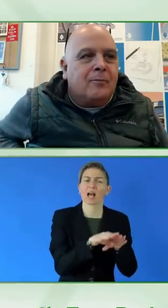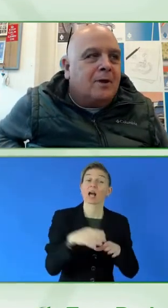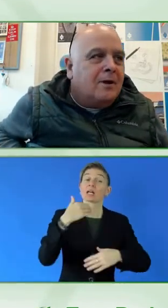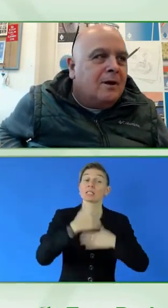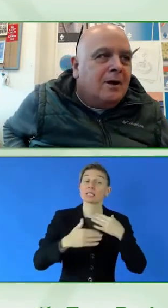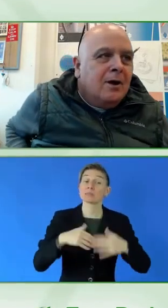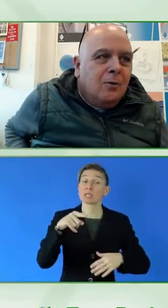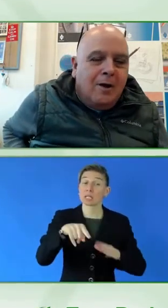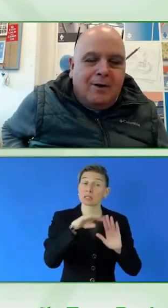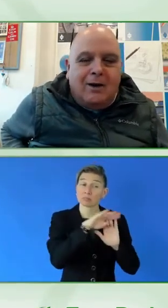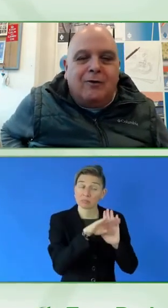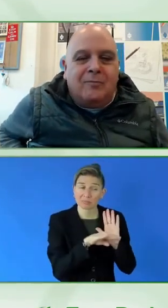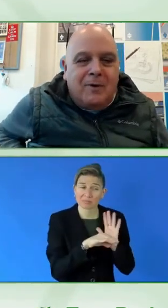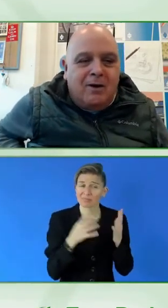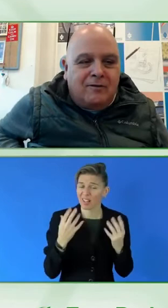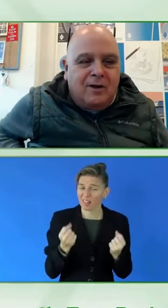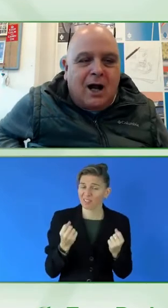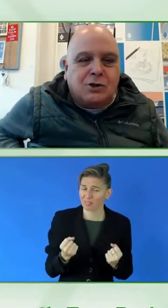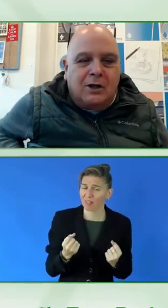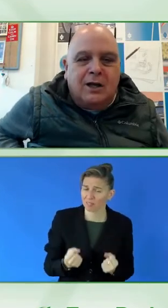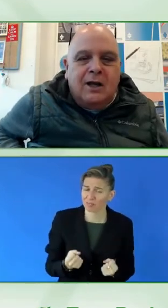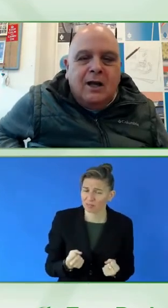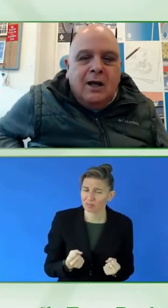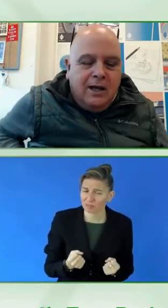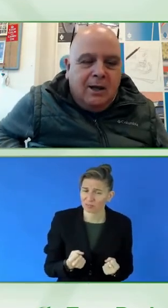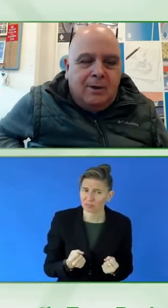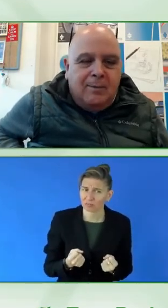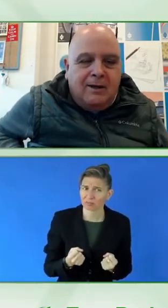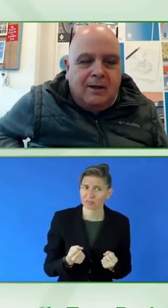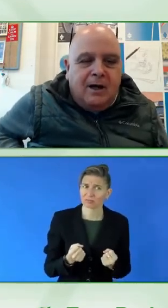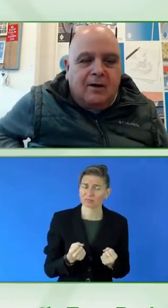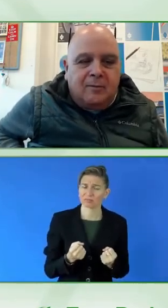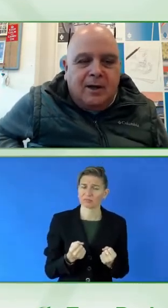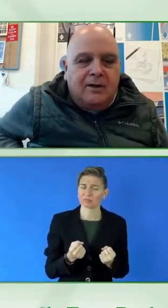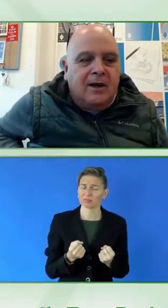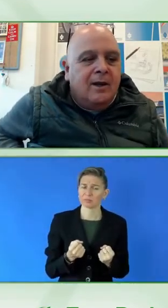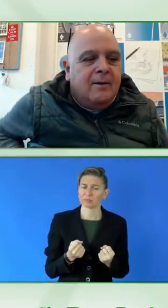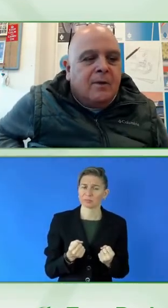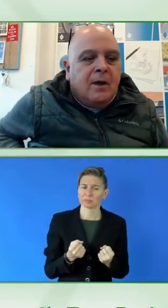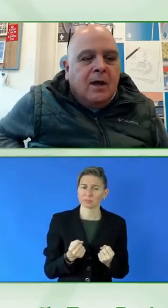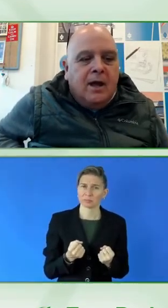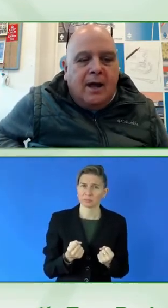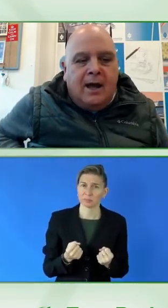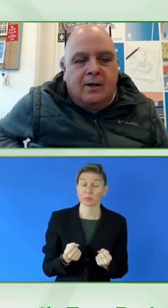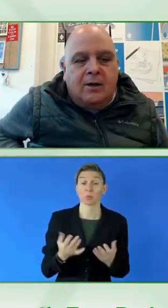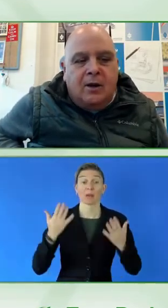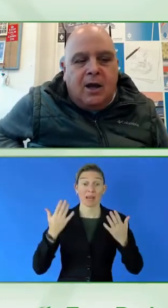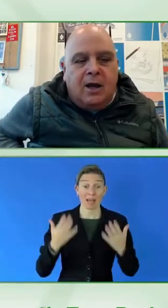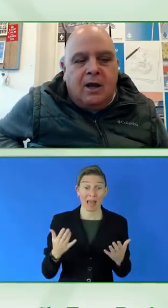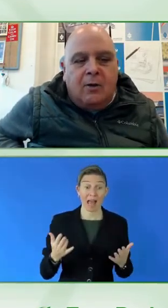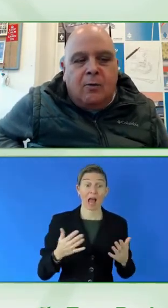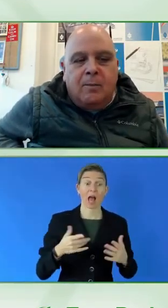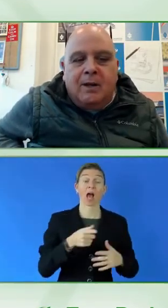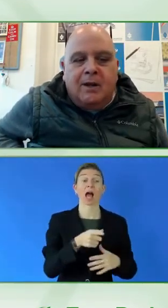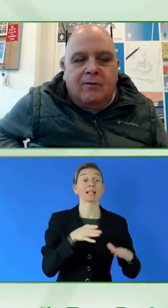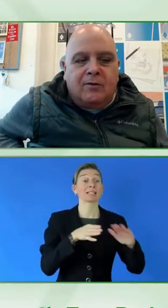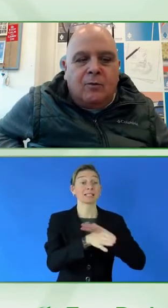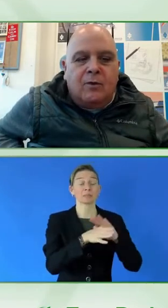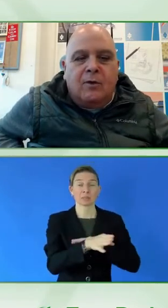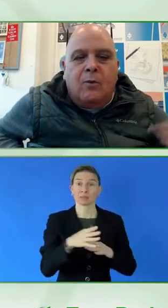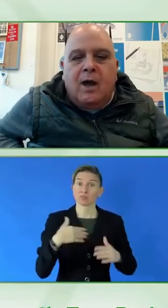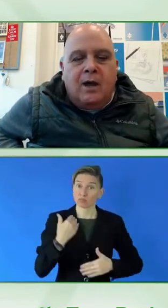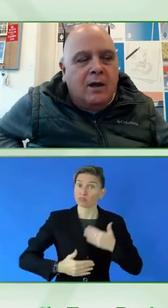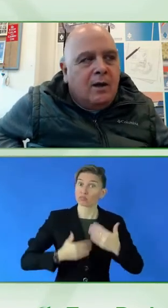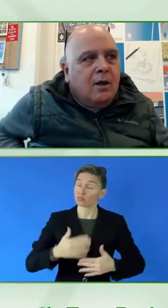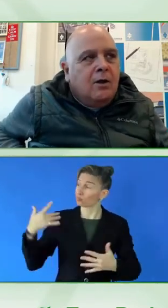we have a lot of experience in actually implementing accessibility. And we believe